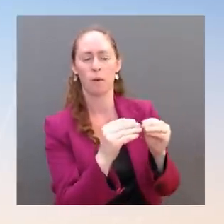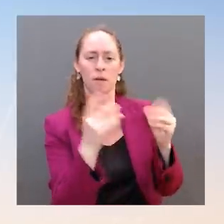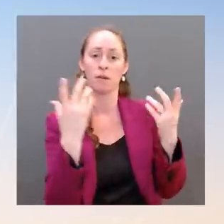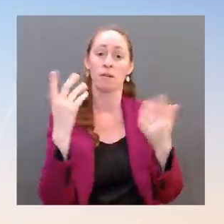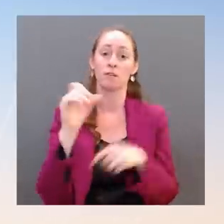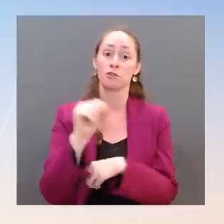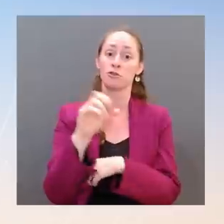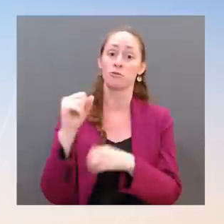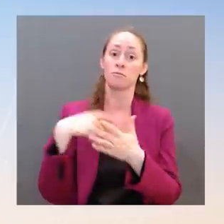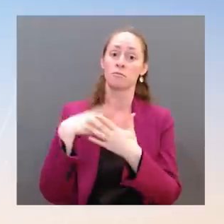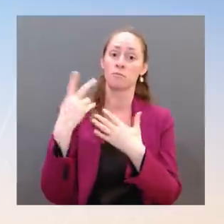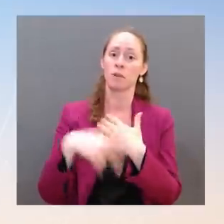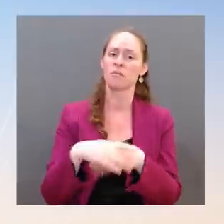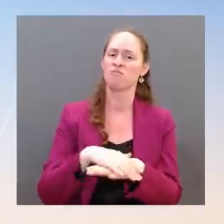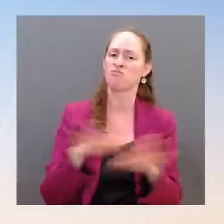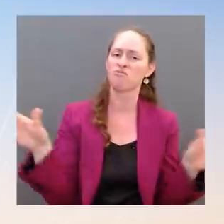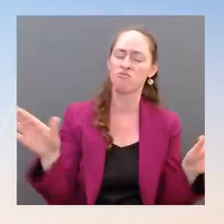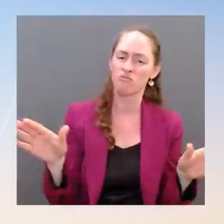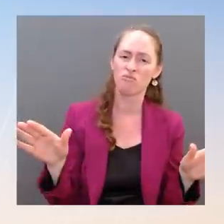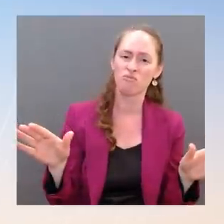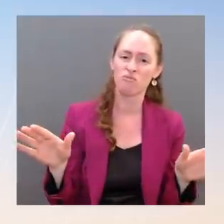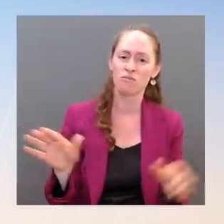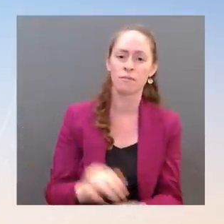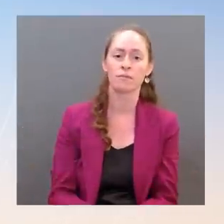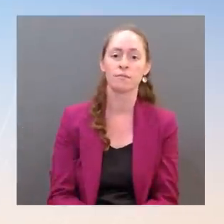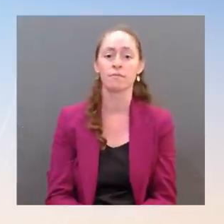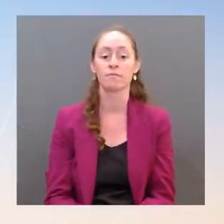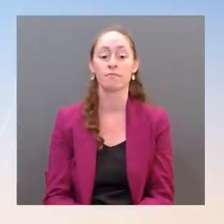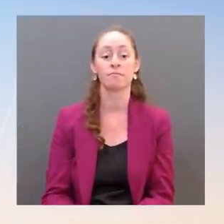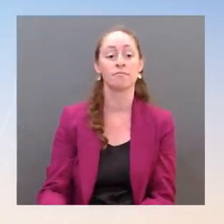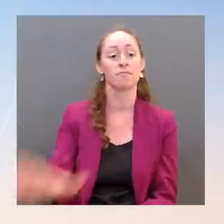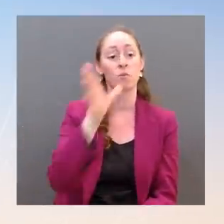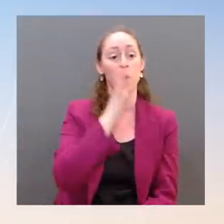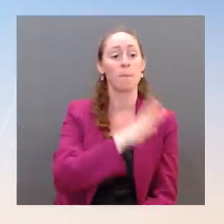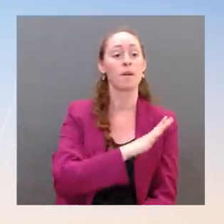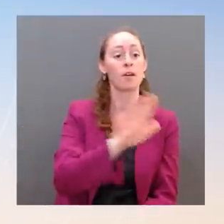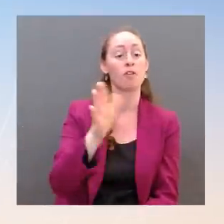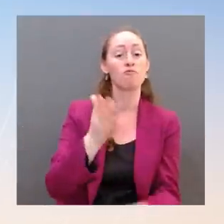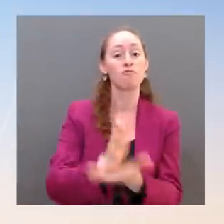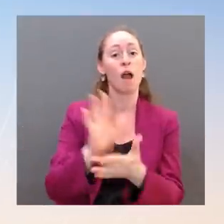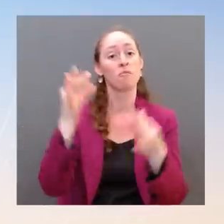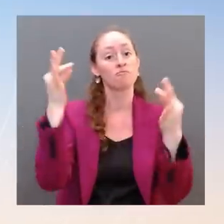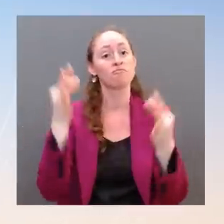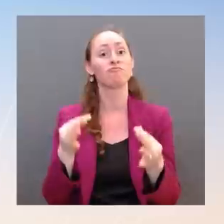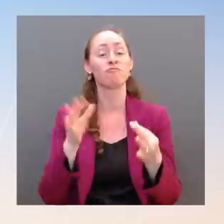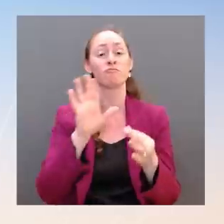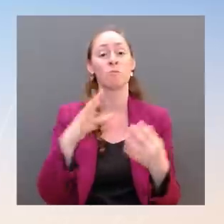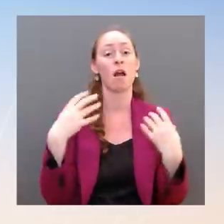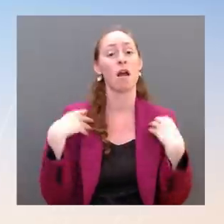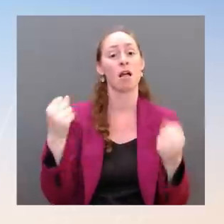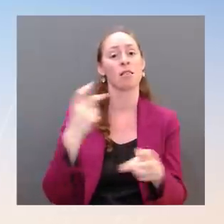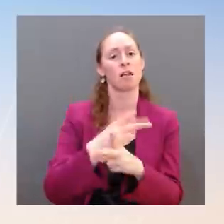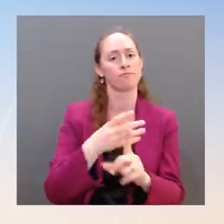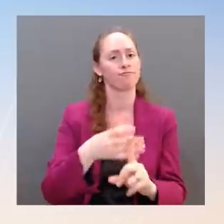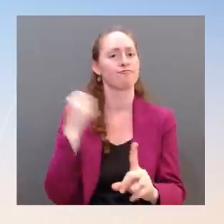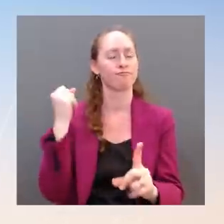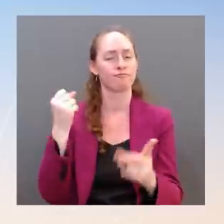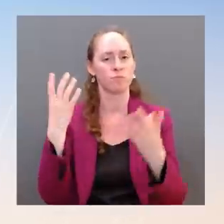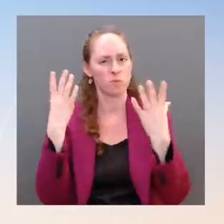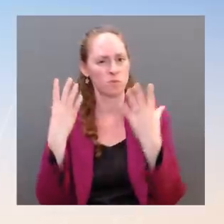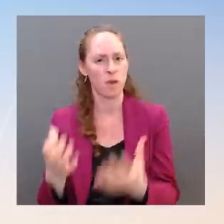care. He's going to speak against that. He is going to continue to speak for the American public. And so he's not going to stay quiet.